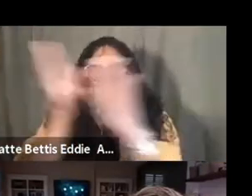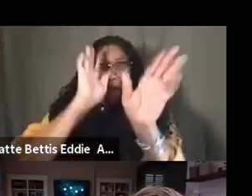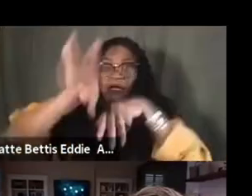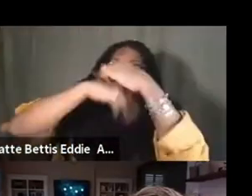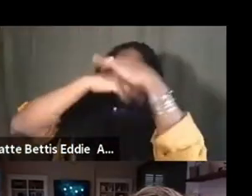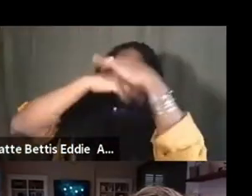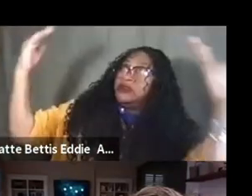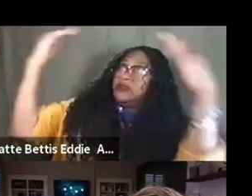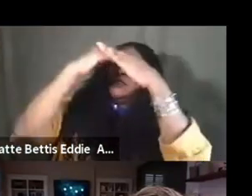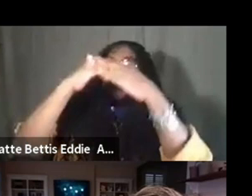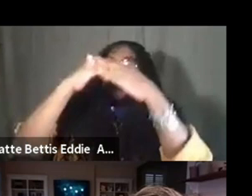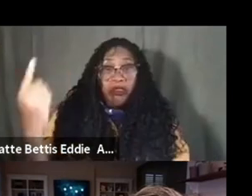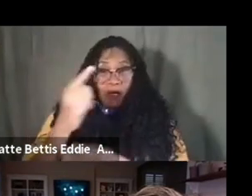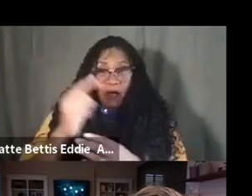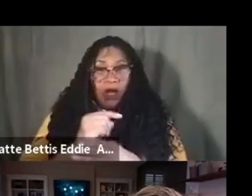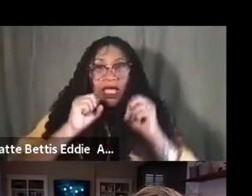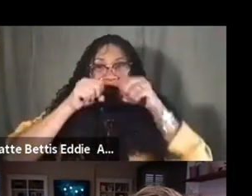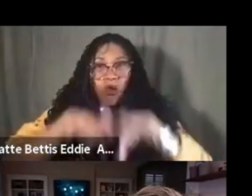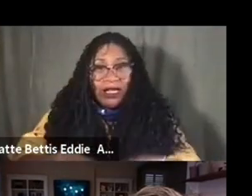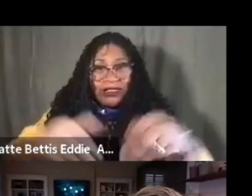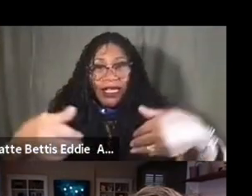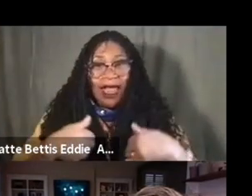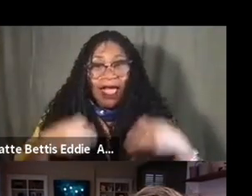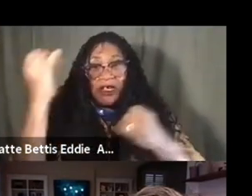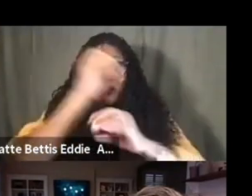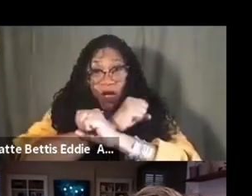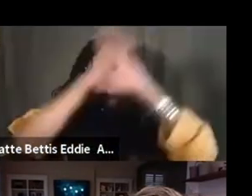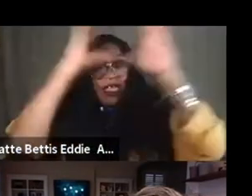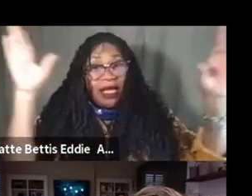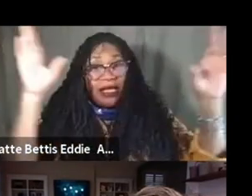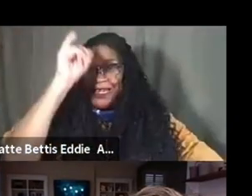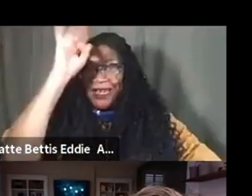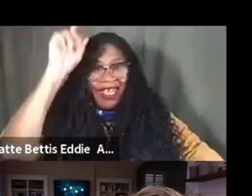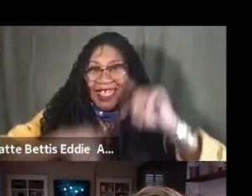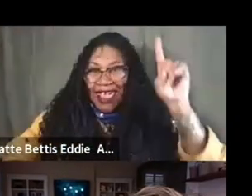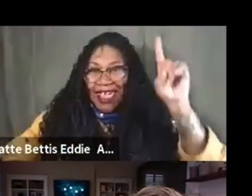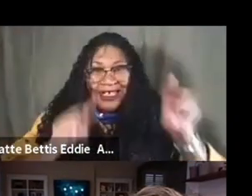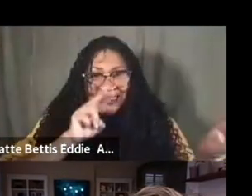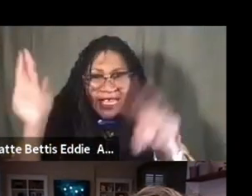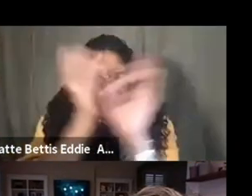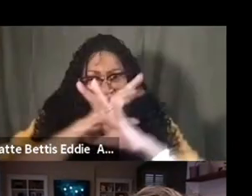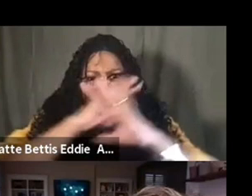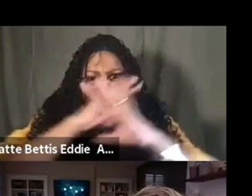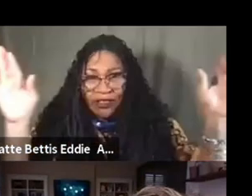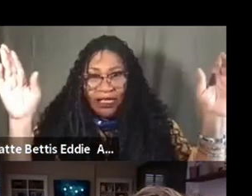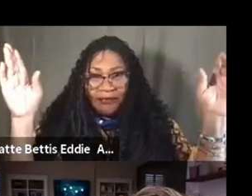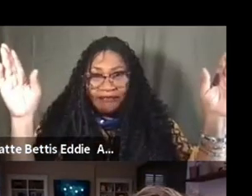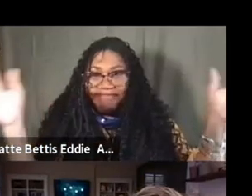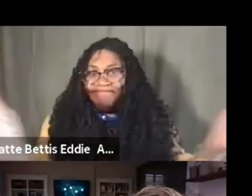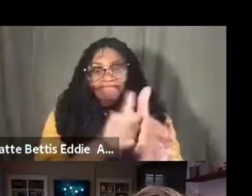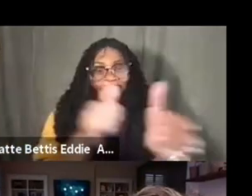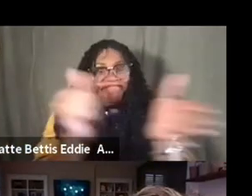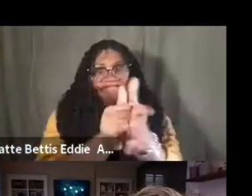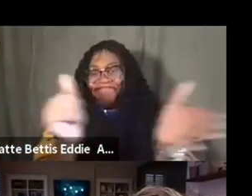they could have was the grace they could imagine, and if they could not see it, they could not have it, and so, like, that radical